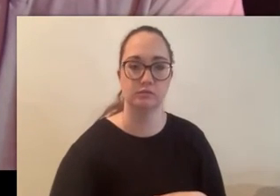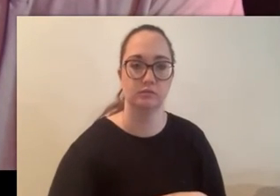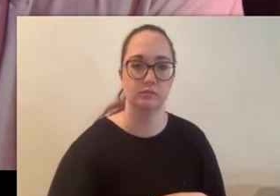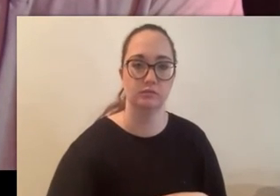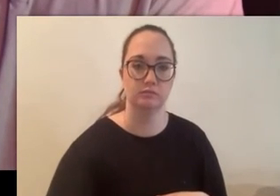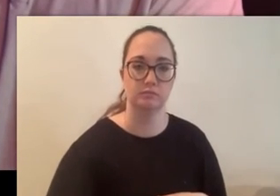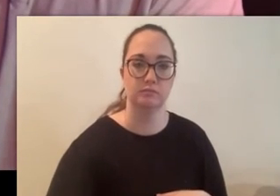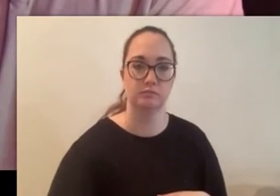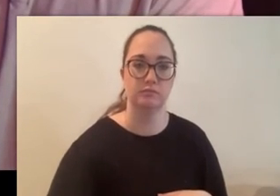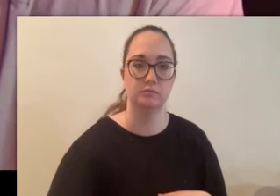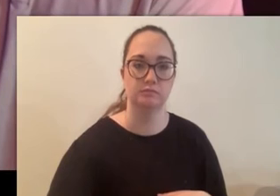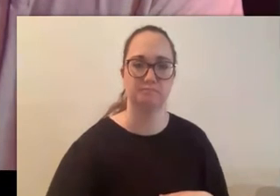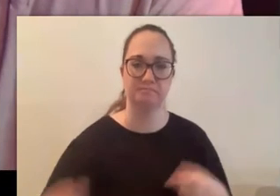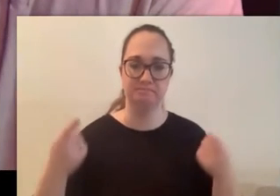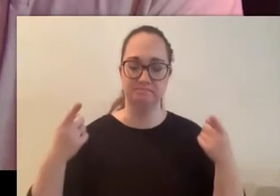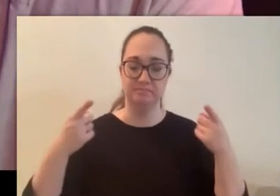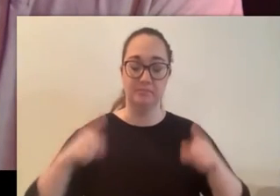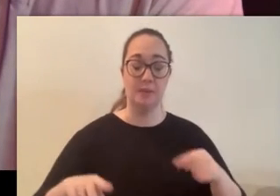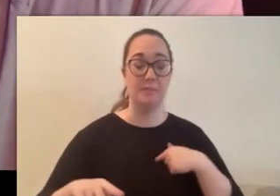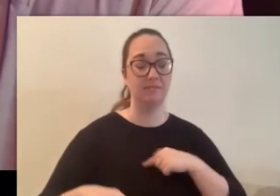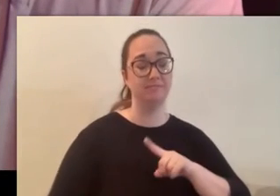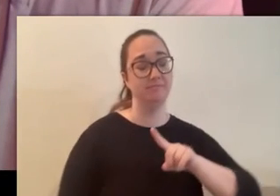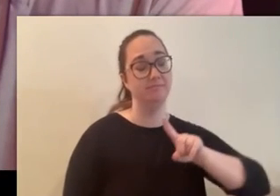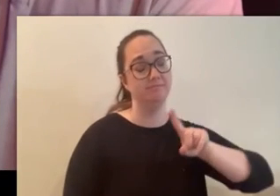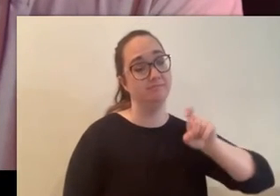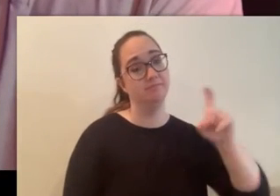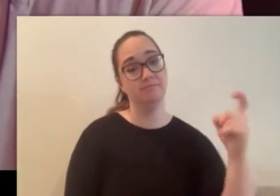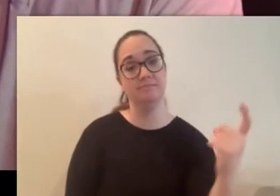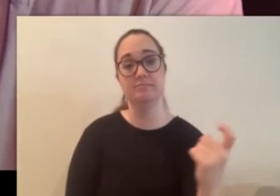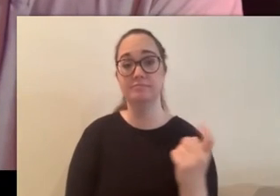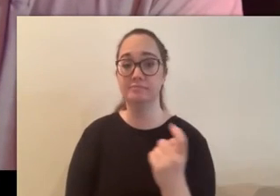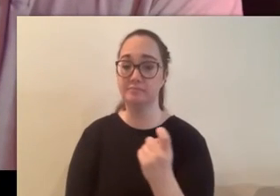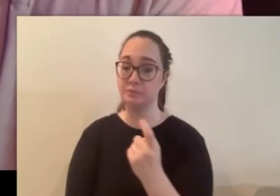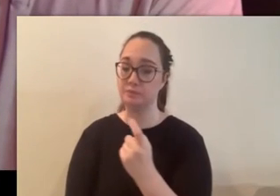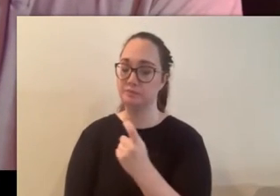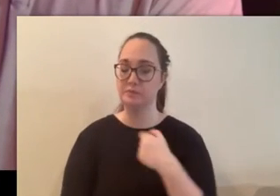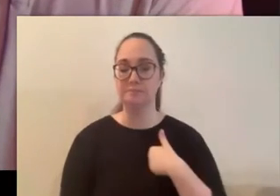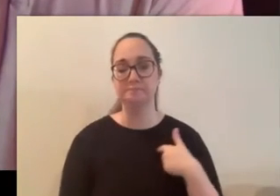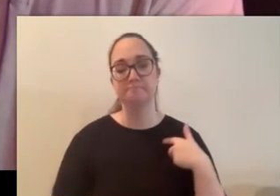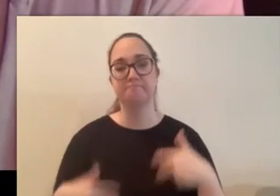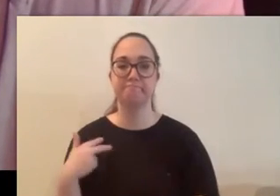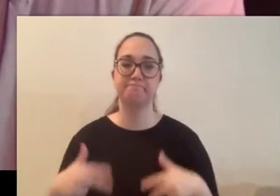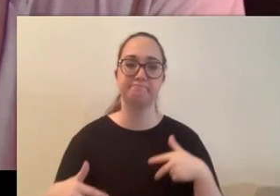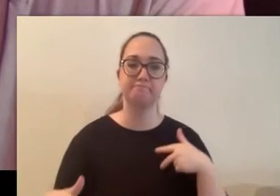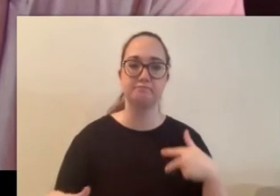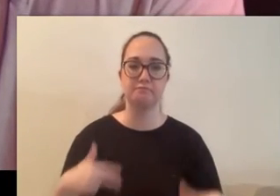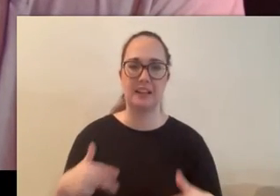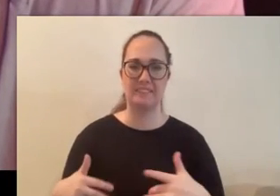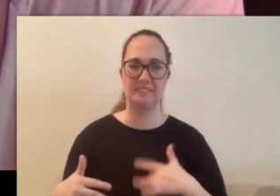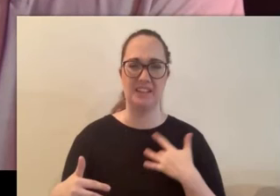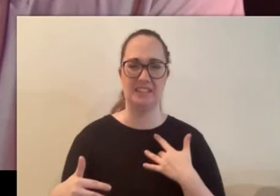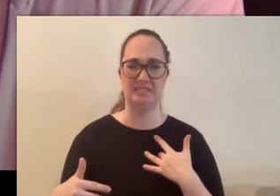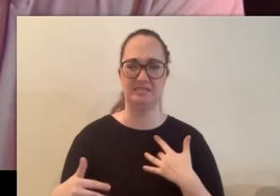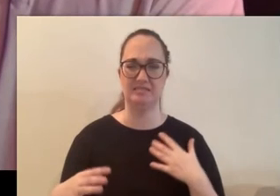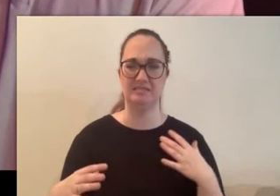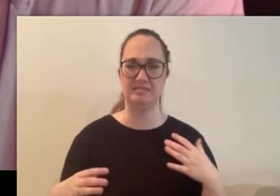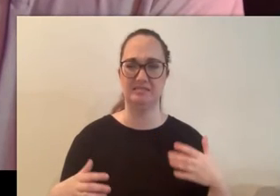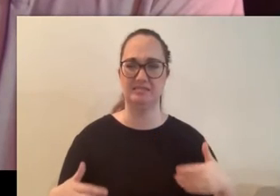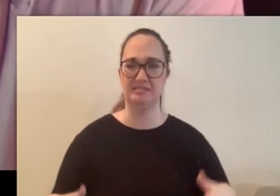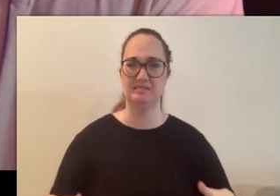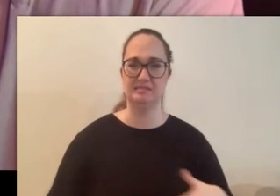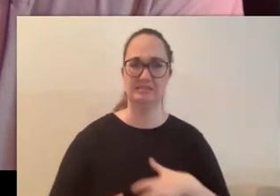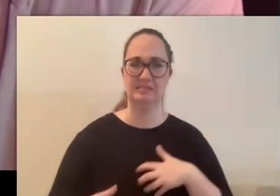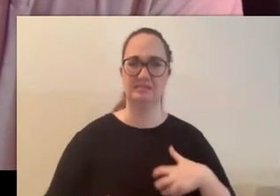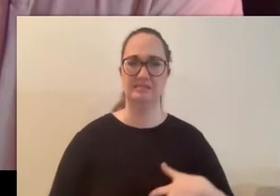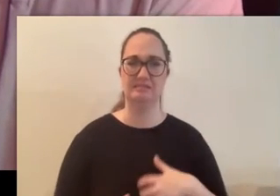this eerie feeling again just crept into me like something was off i was being watched upon getting back to the